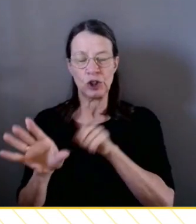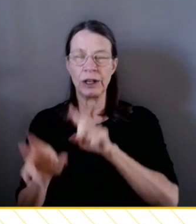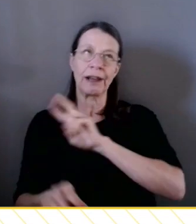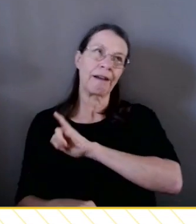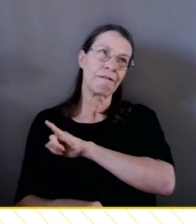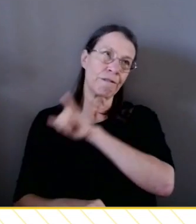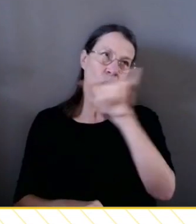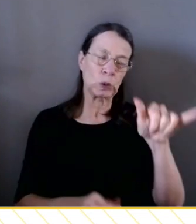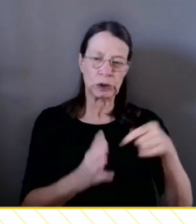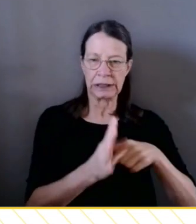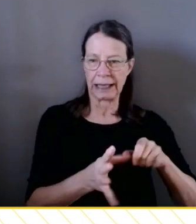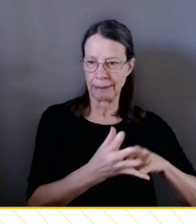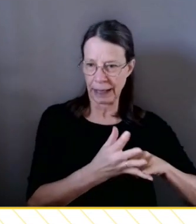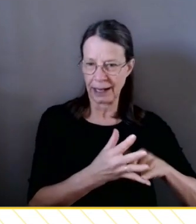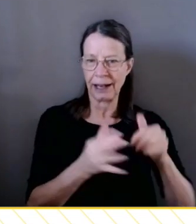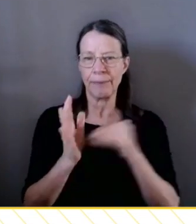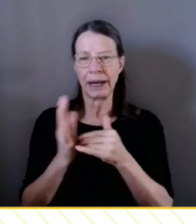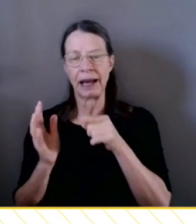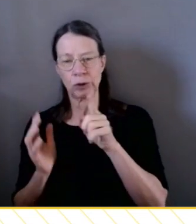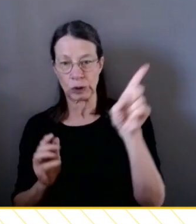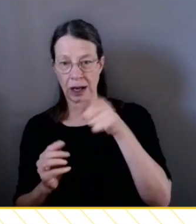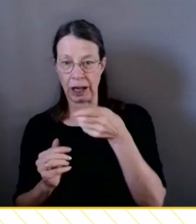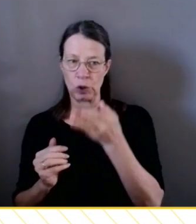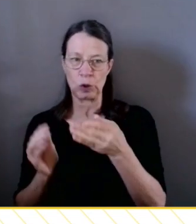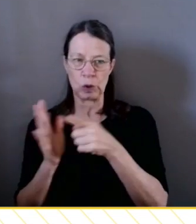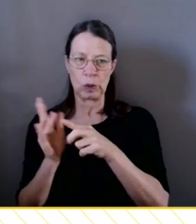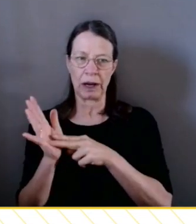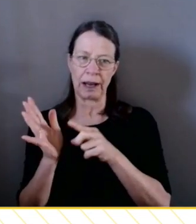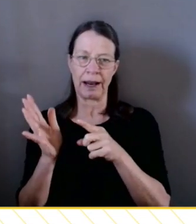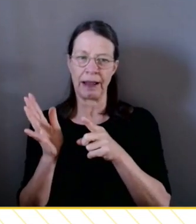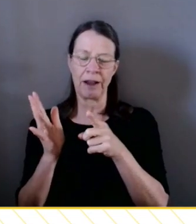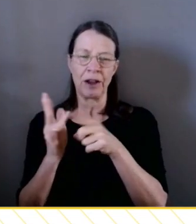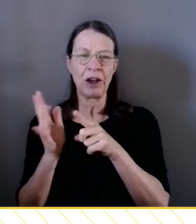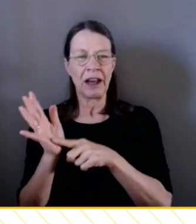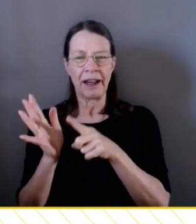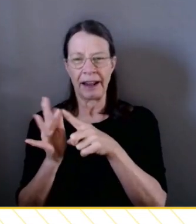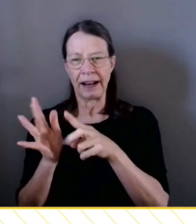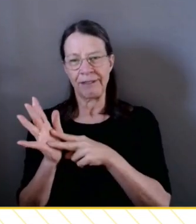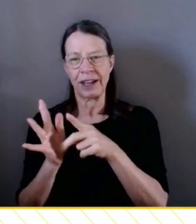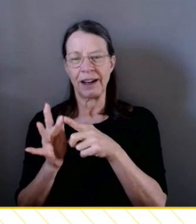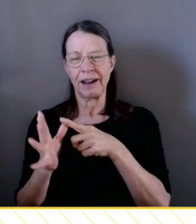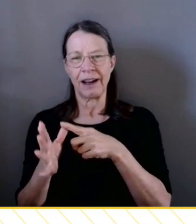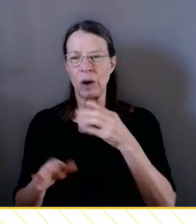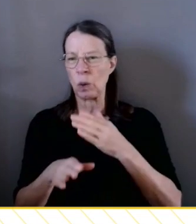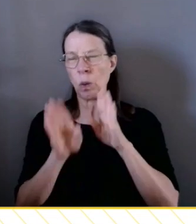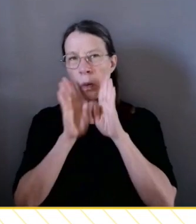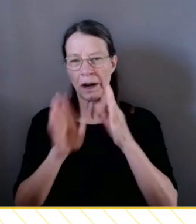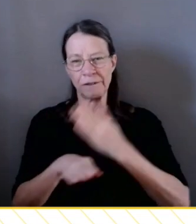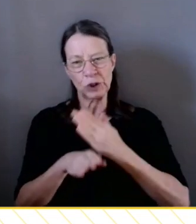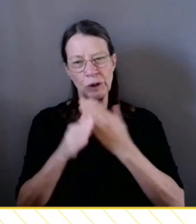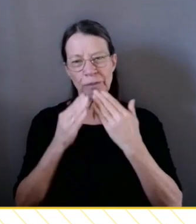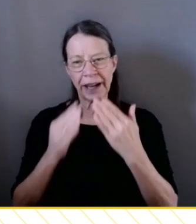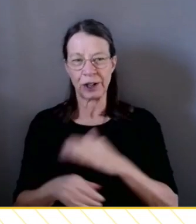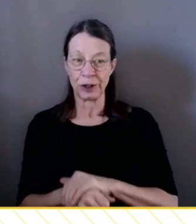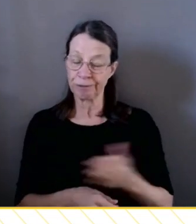job. So a great thank you to you. And it's back over to you now, I think. I'm sure a lot of